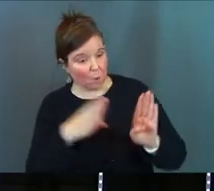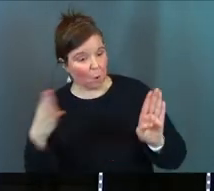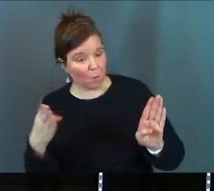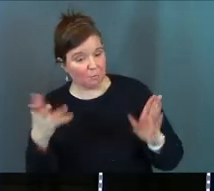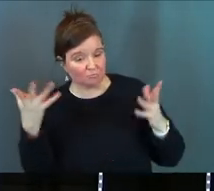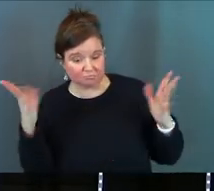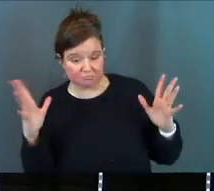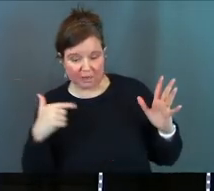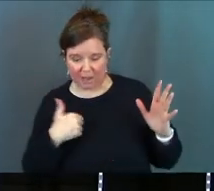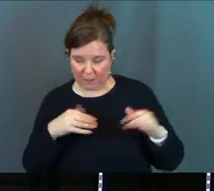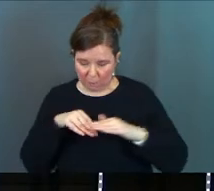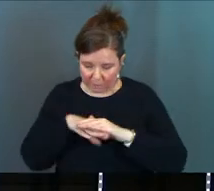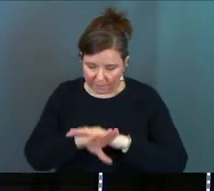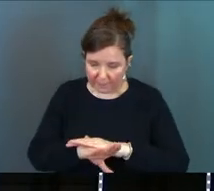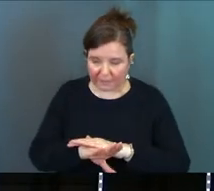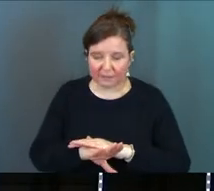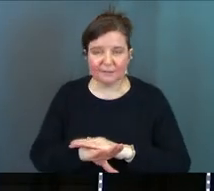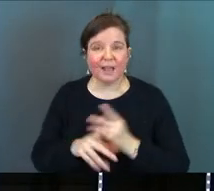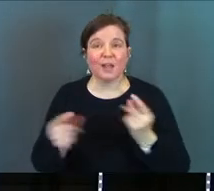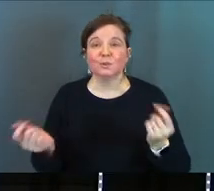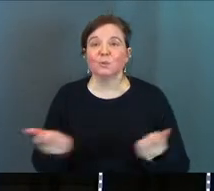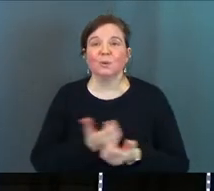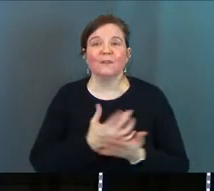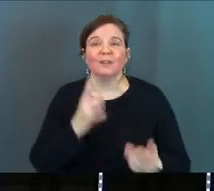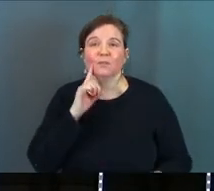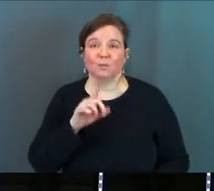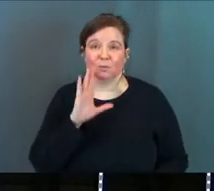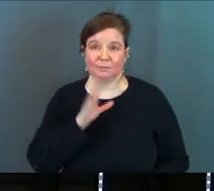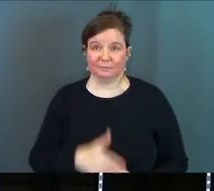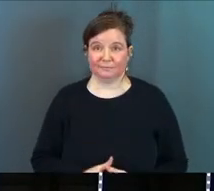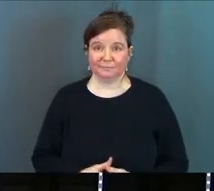up the door I'll come in and do everything